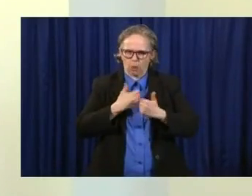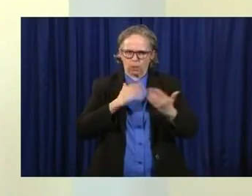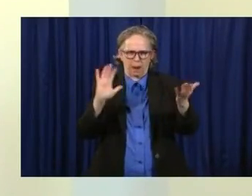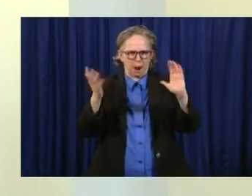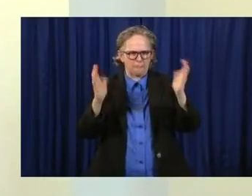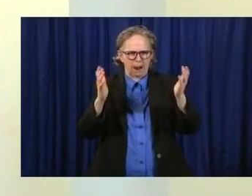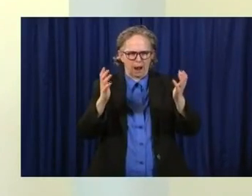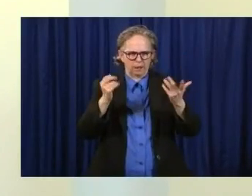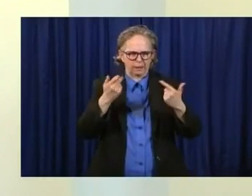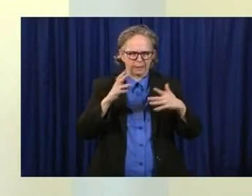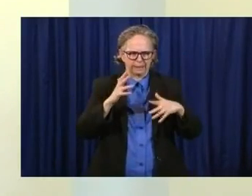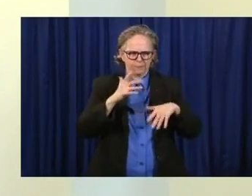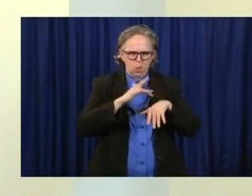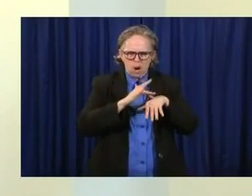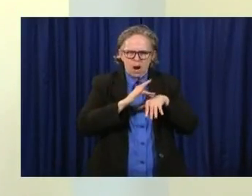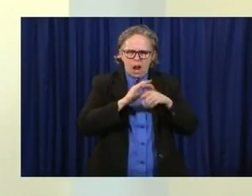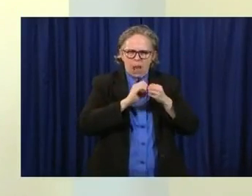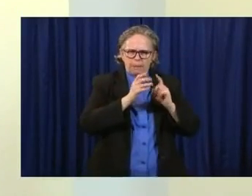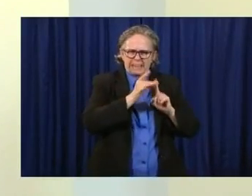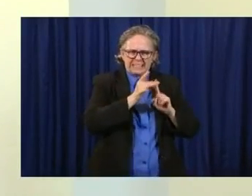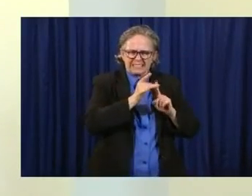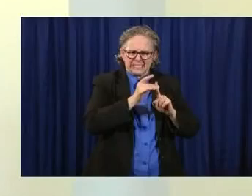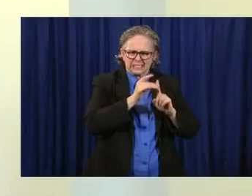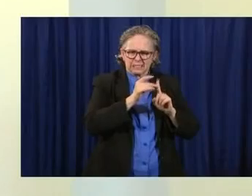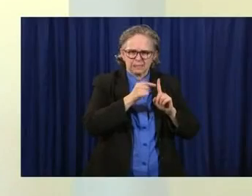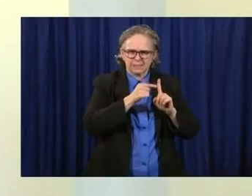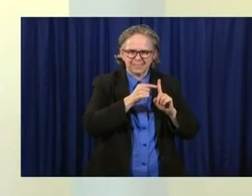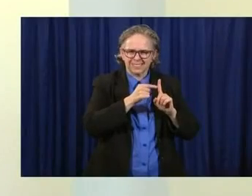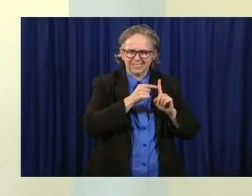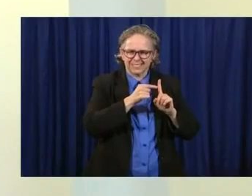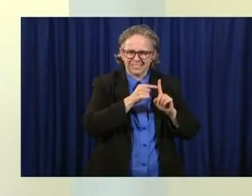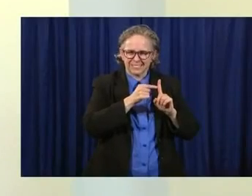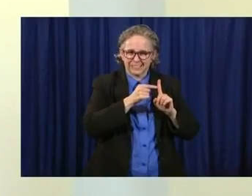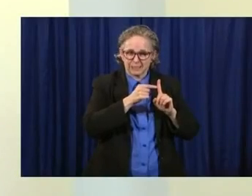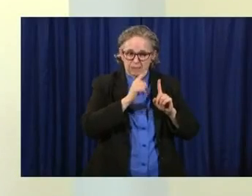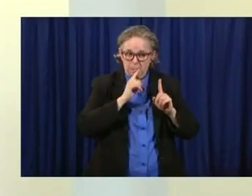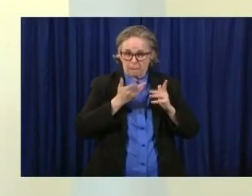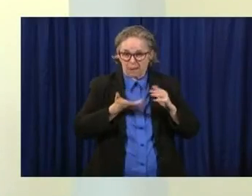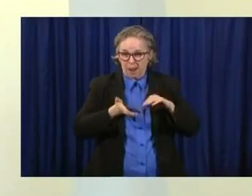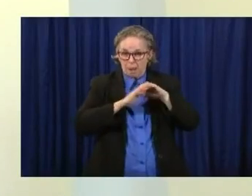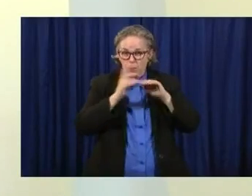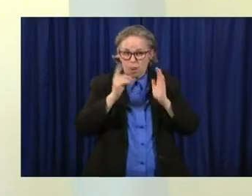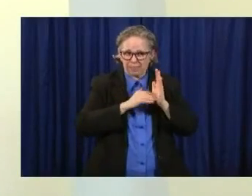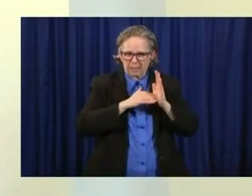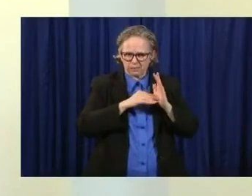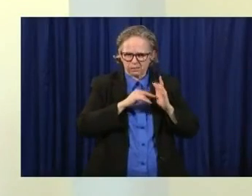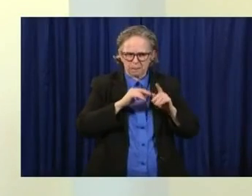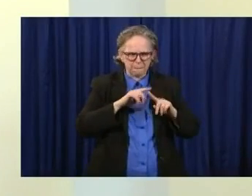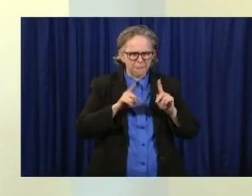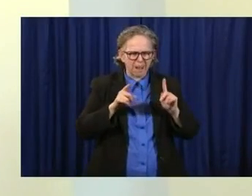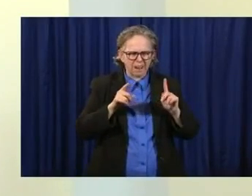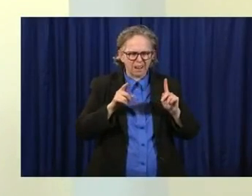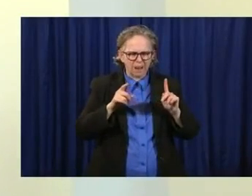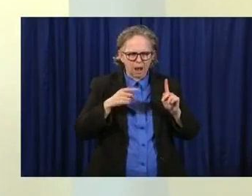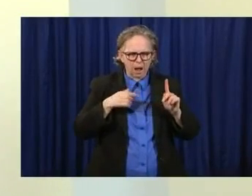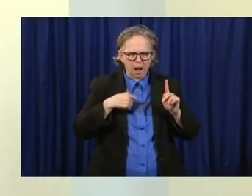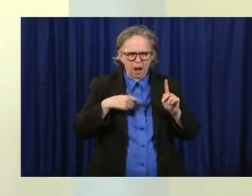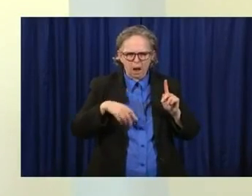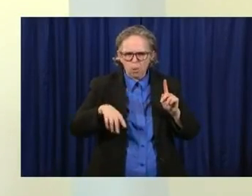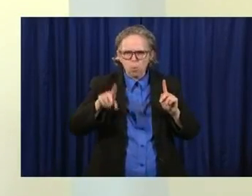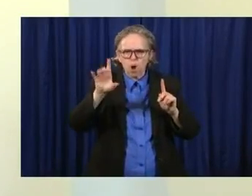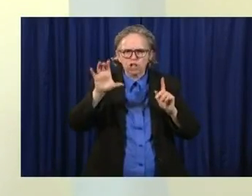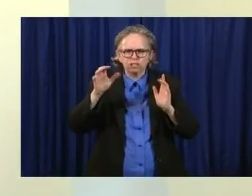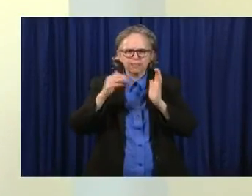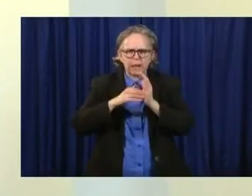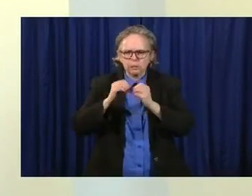cases went up by 1,000 today, but I did 100,000 more tests, that might be the reason the numbers went up. I'm